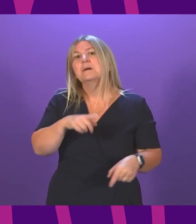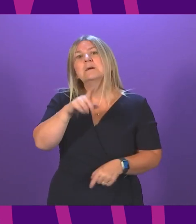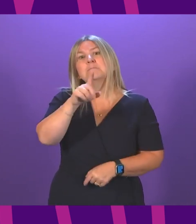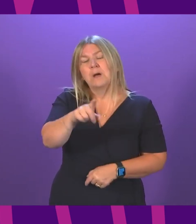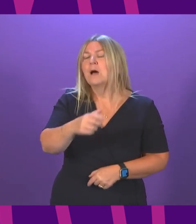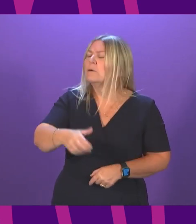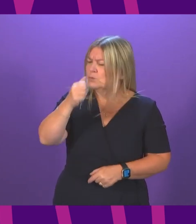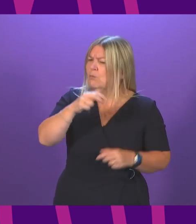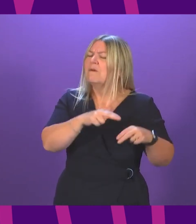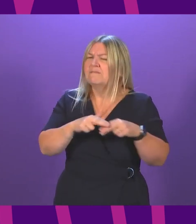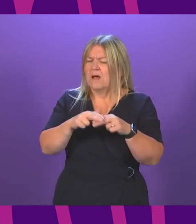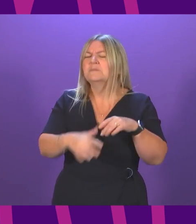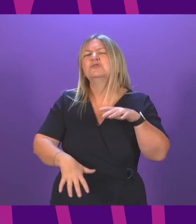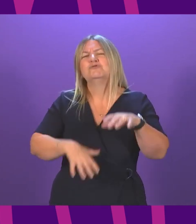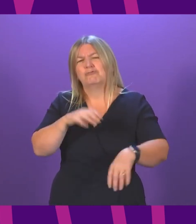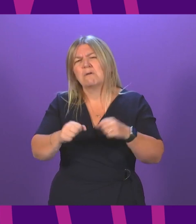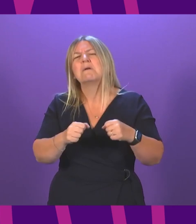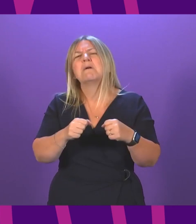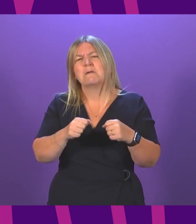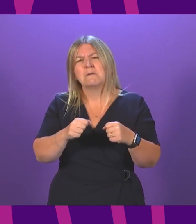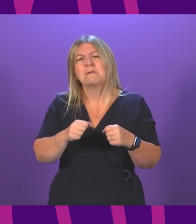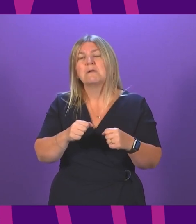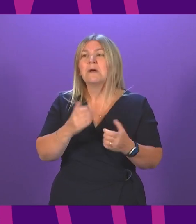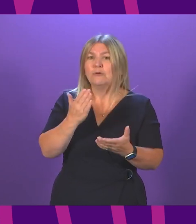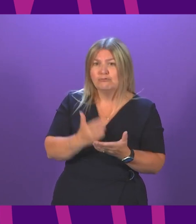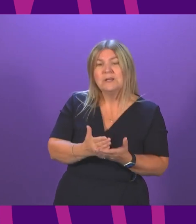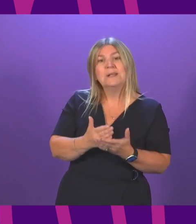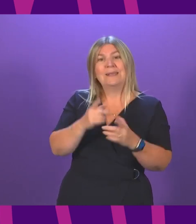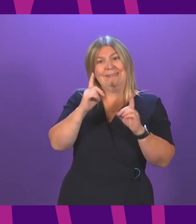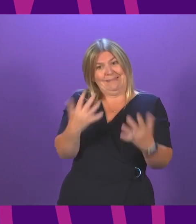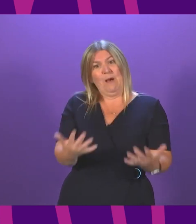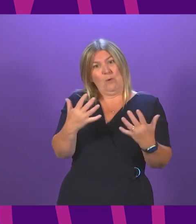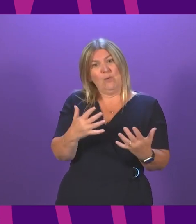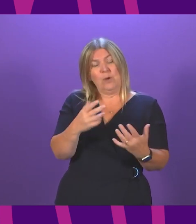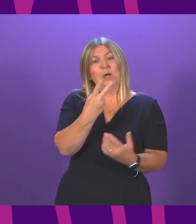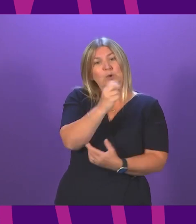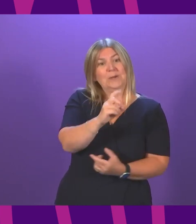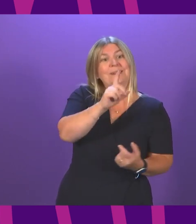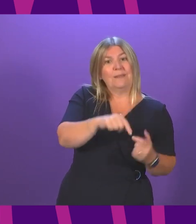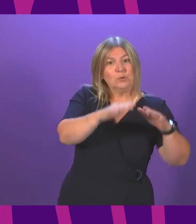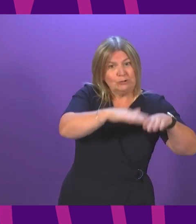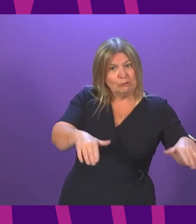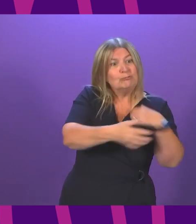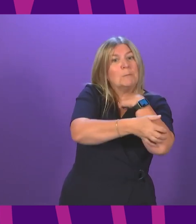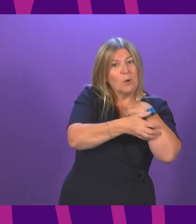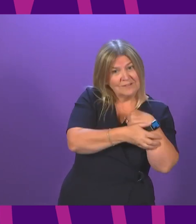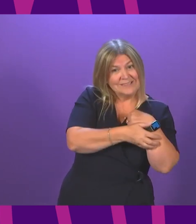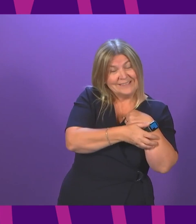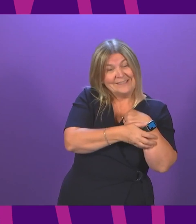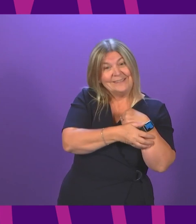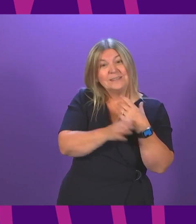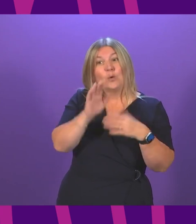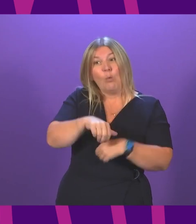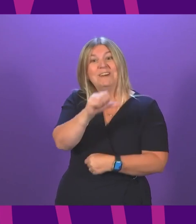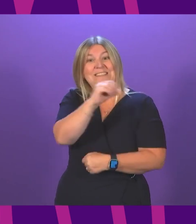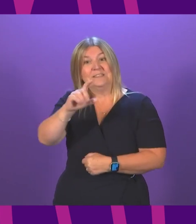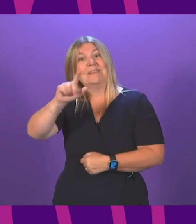struggling. This cut risks pushing a further 60,000 people, including 20,000 children in Scotland into poverty. And just to put